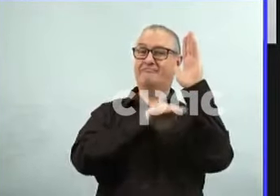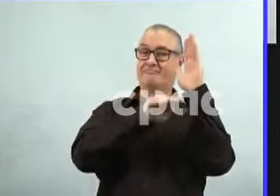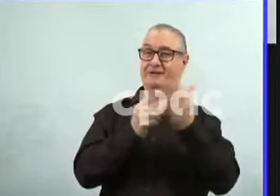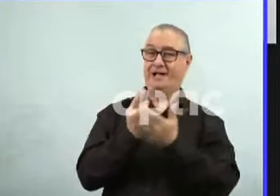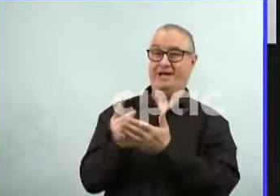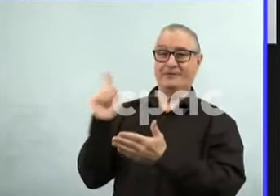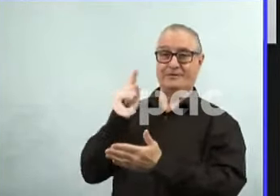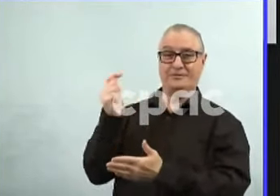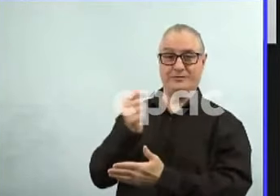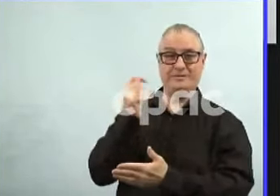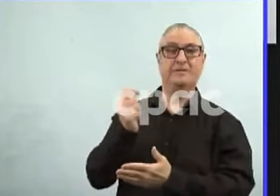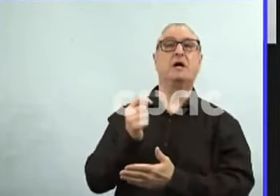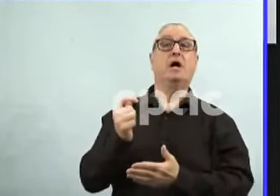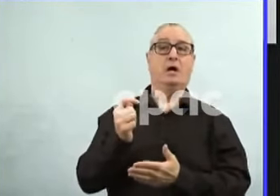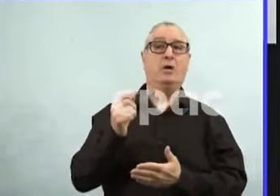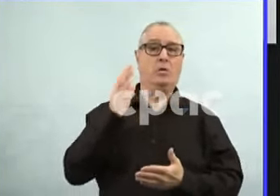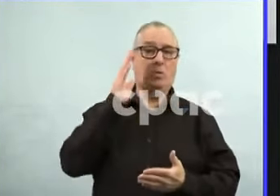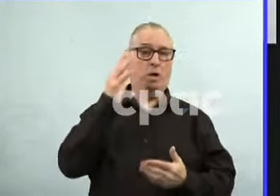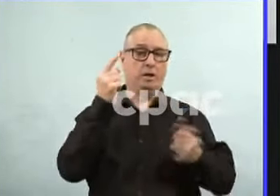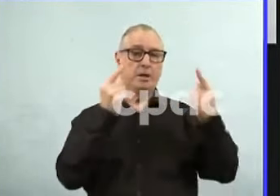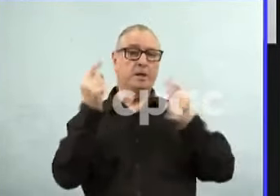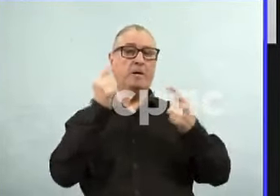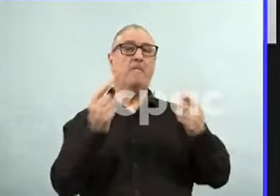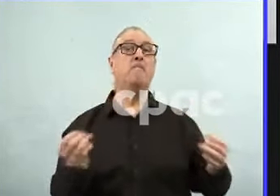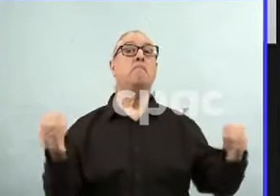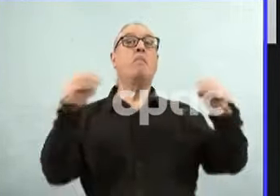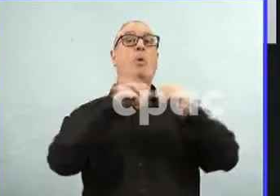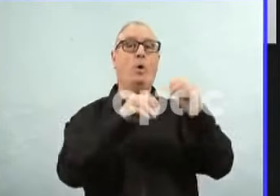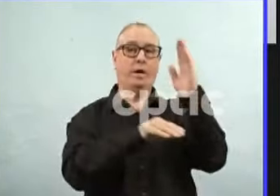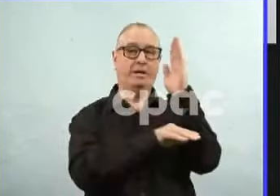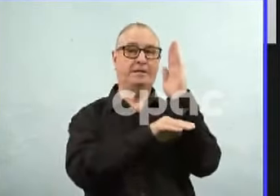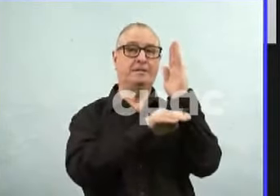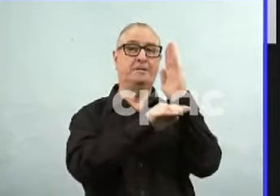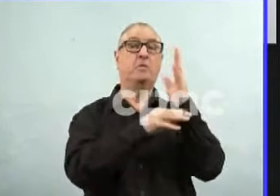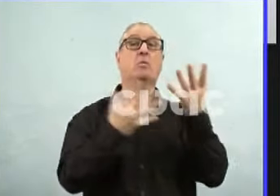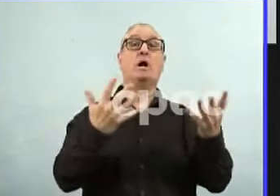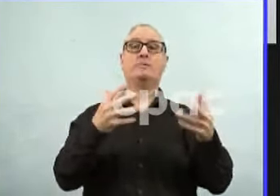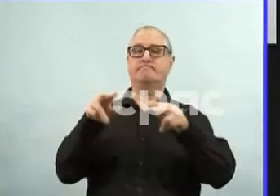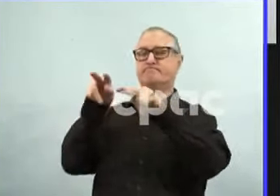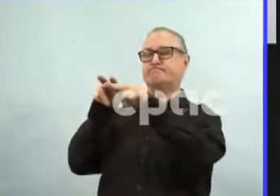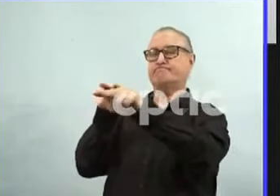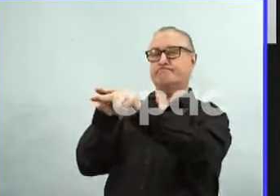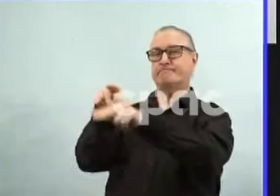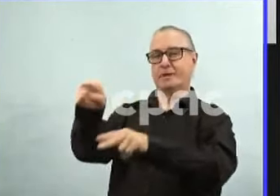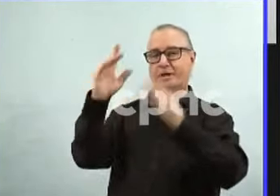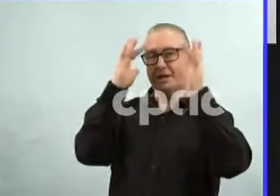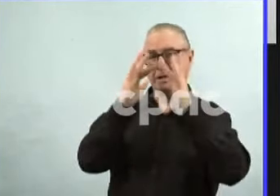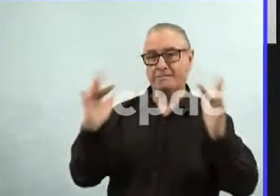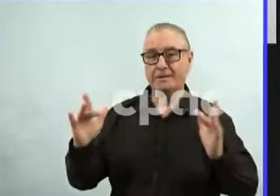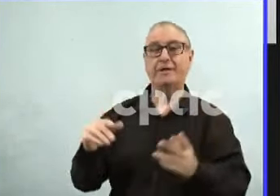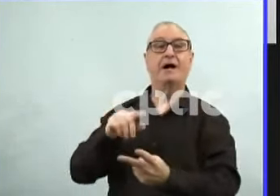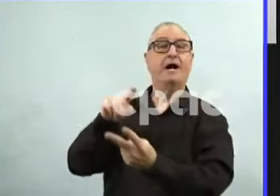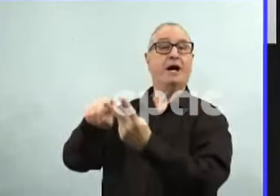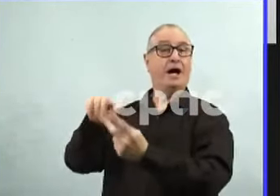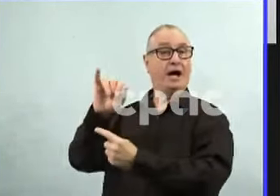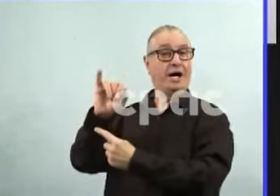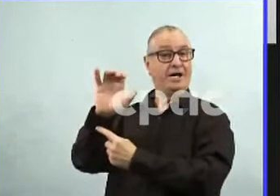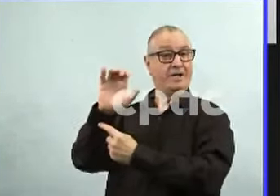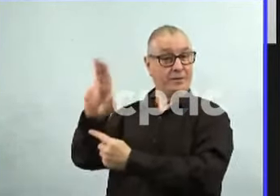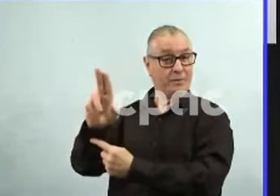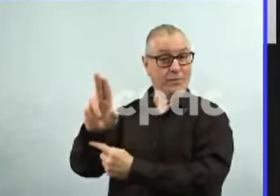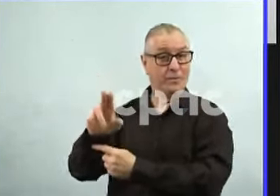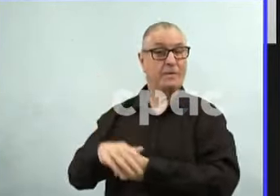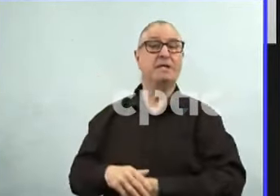Looking at the data, we monitor things such as hospitalizations, ICU numbers, the test positivity rate, vaccination rates,